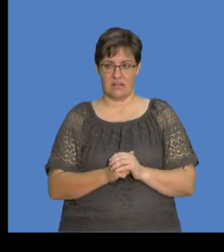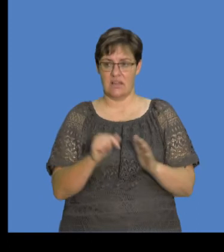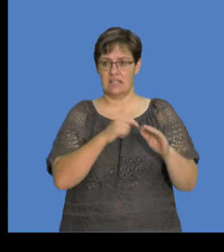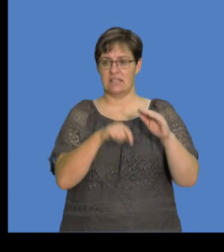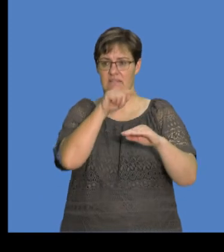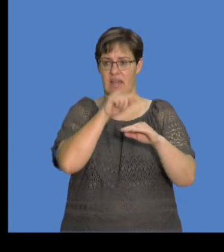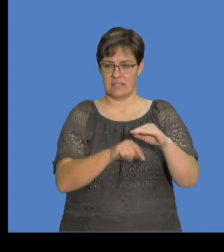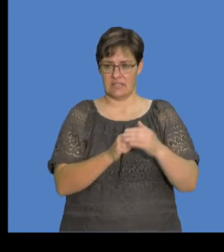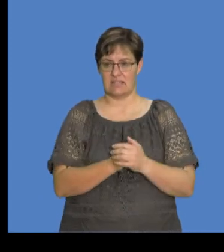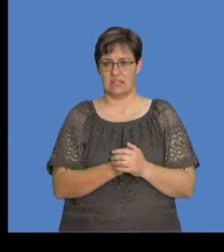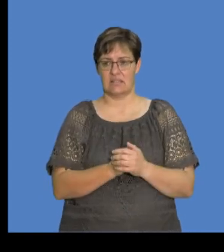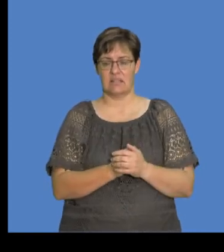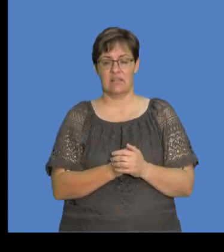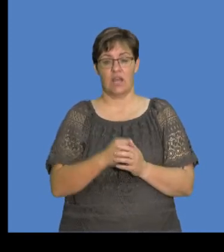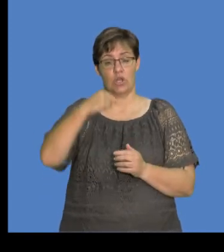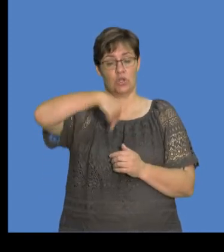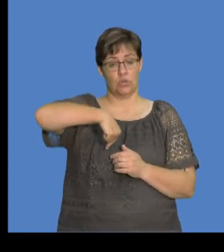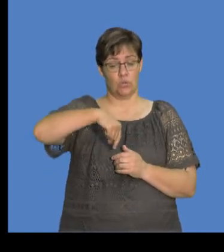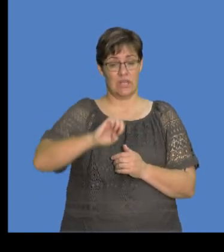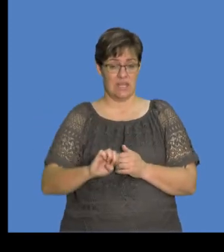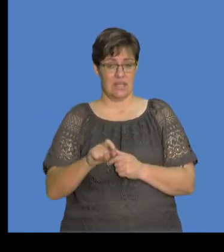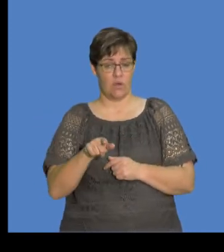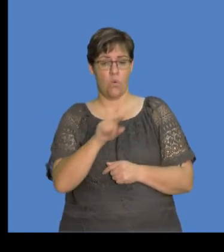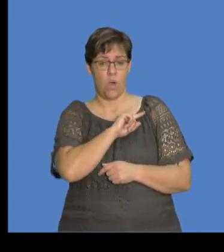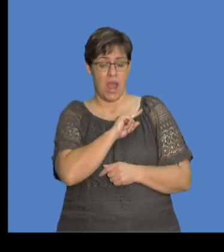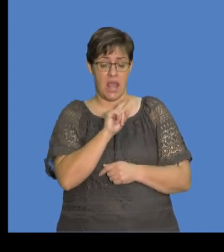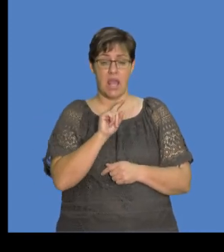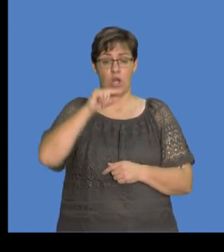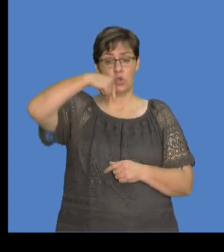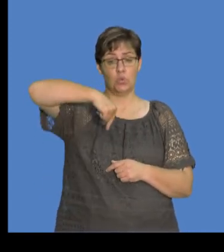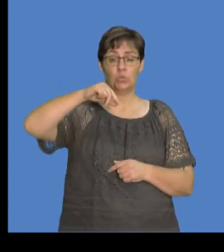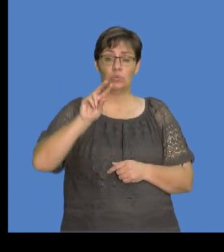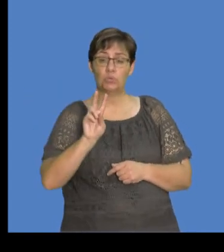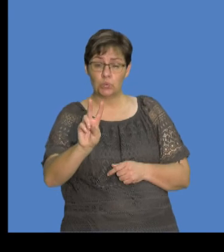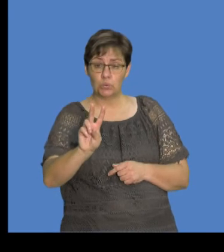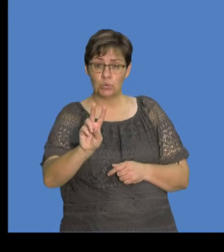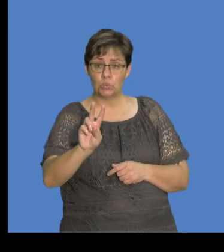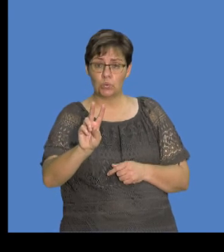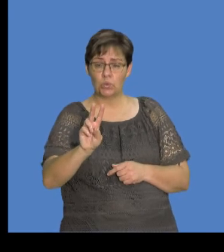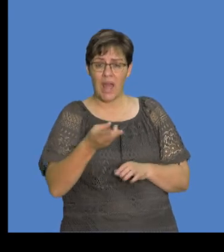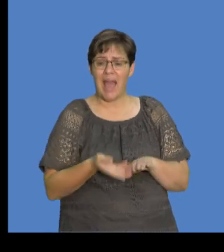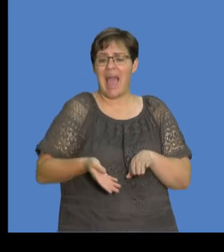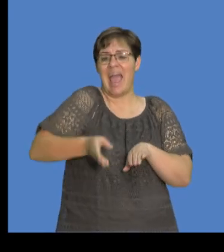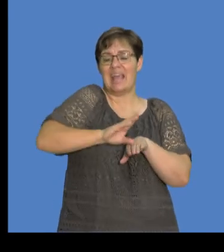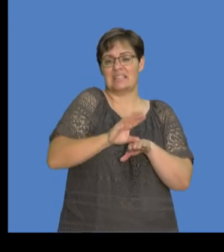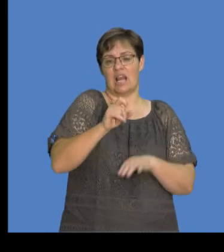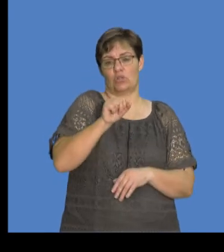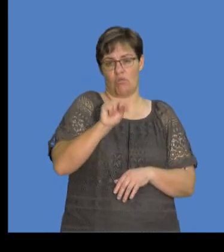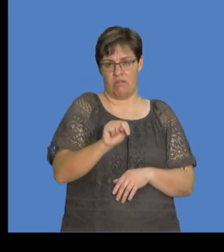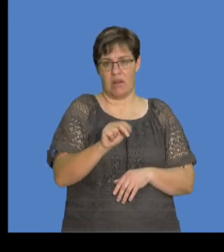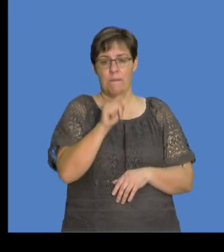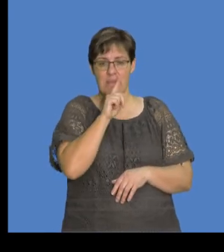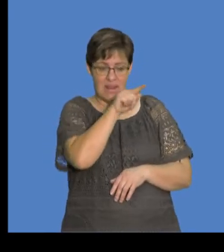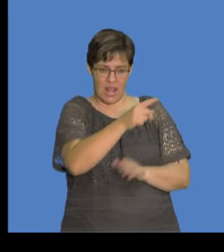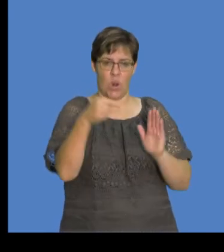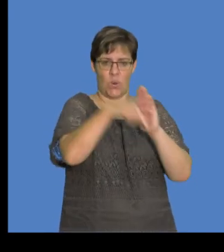divide this by the elementary charge, which is because Q2 has got excess electrons. It's the